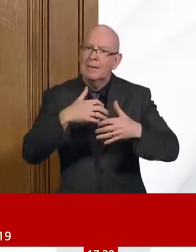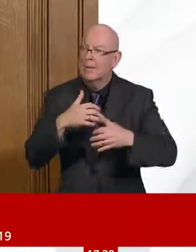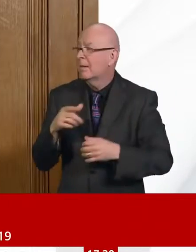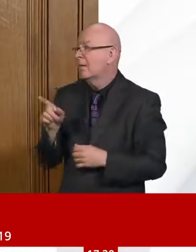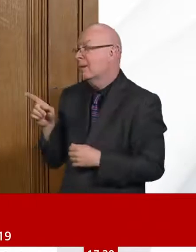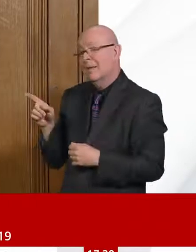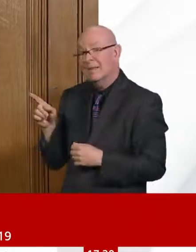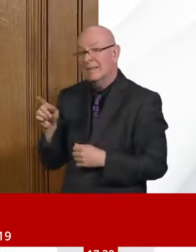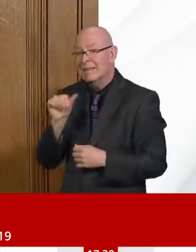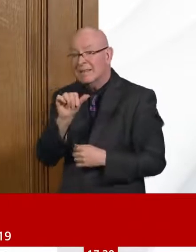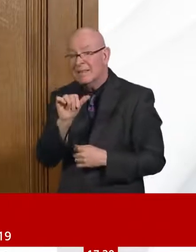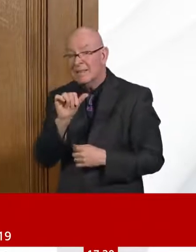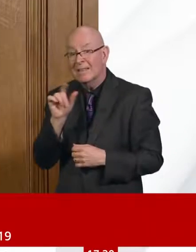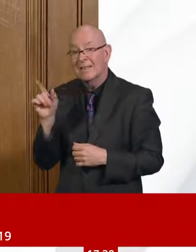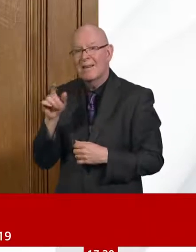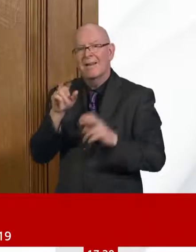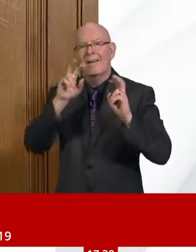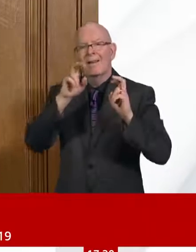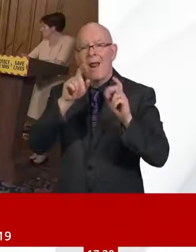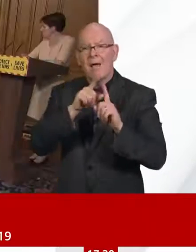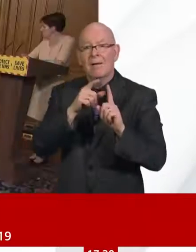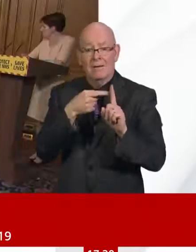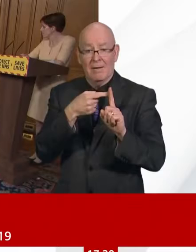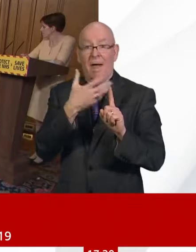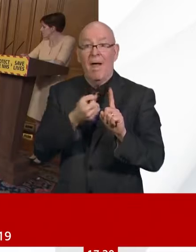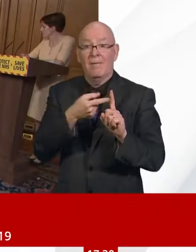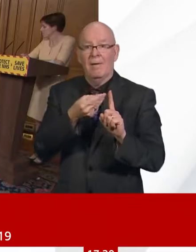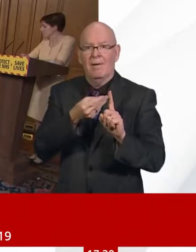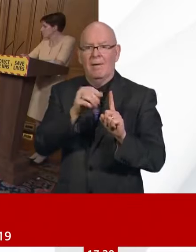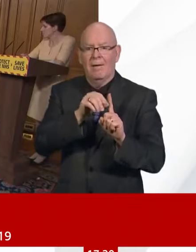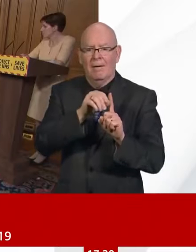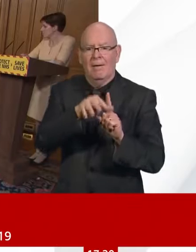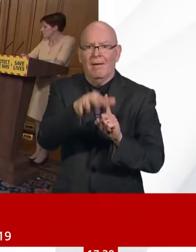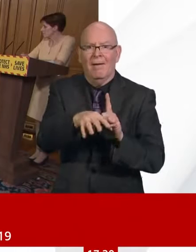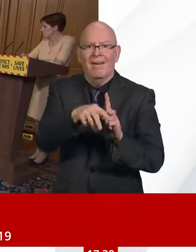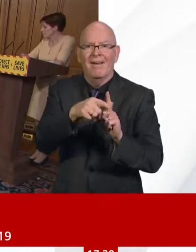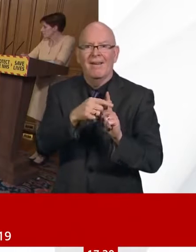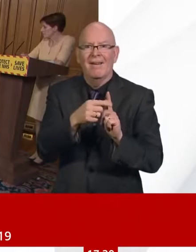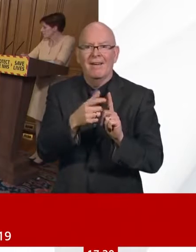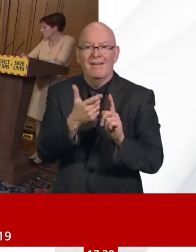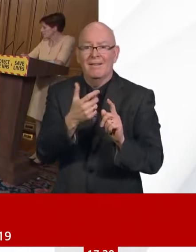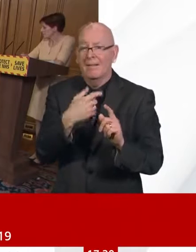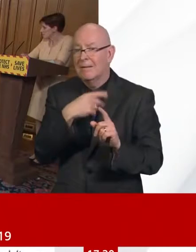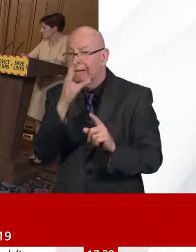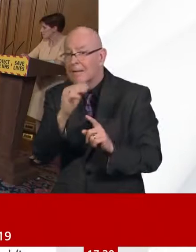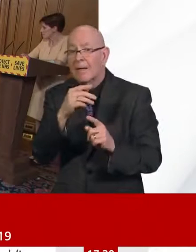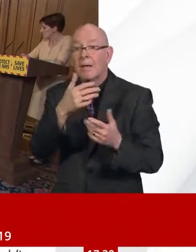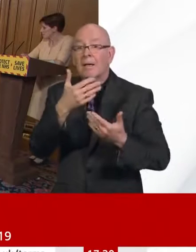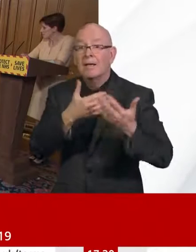healthcare and associated infections. Francis, that answer as comprehensively as they can, hopefully.